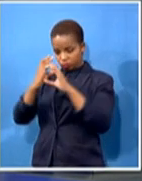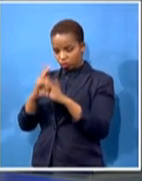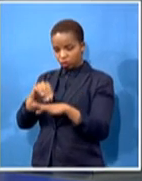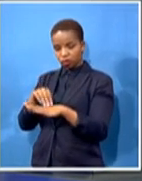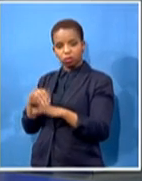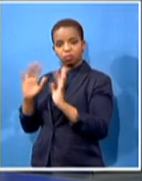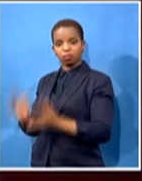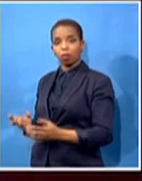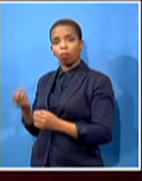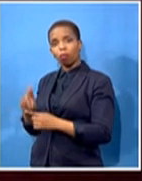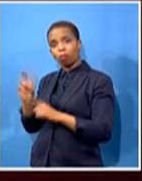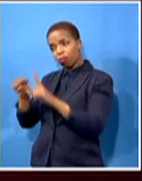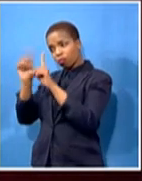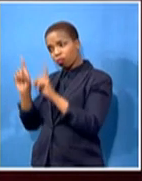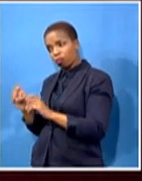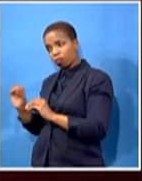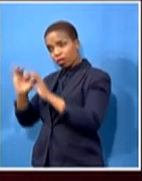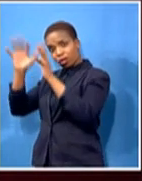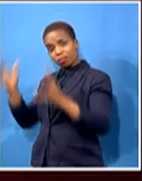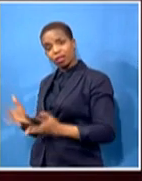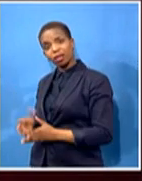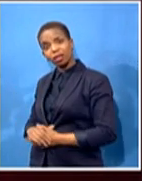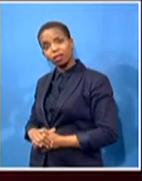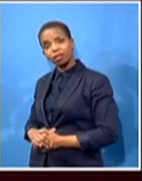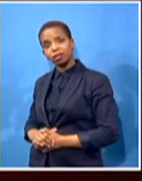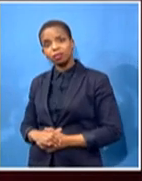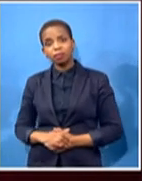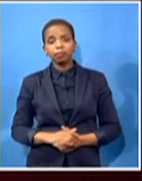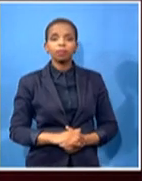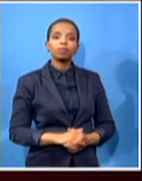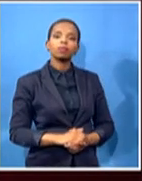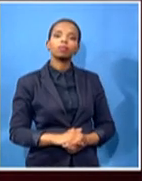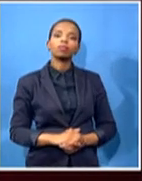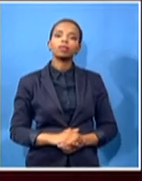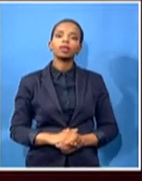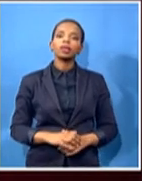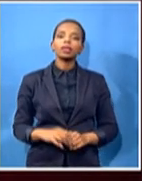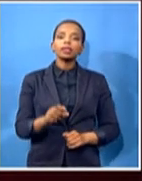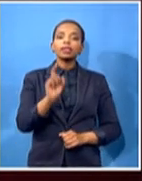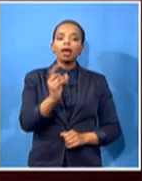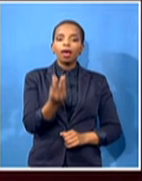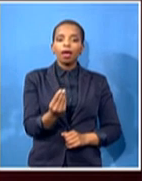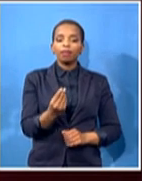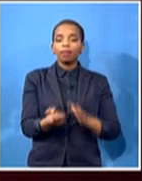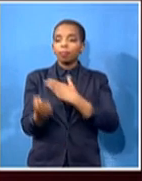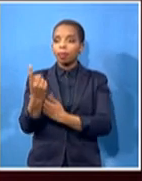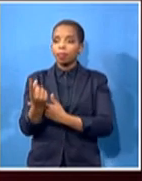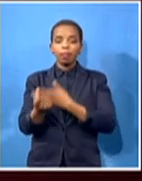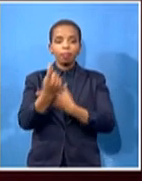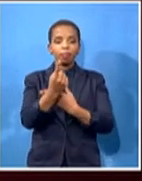Well, as you may know, there have been sort of differences. There have There was, I mean, the initial one that it was